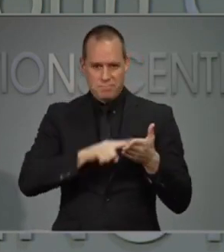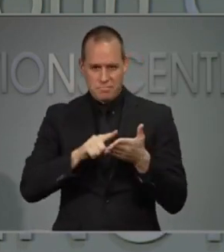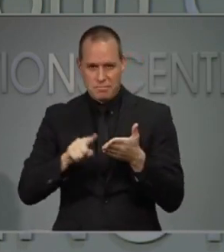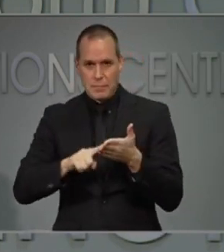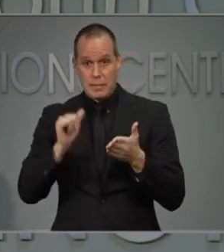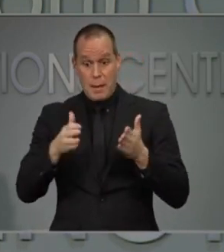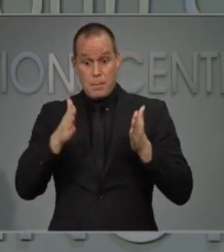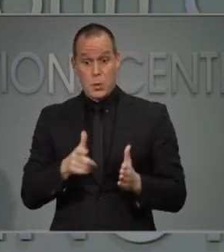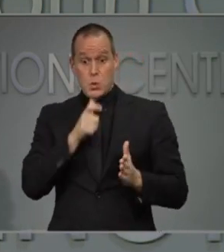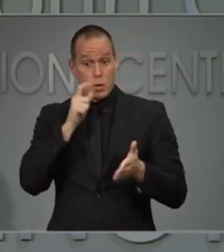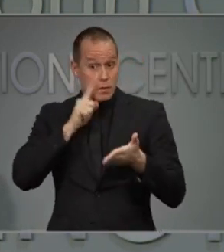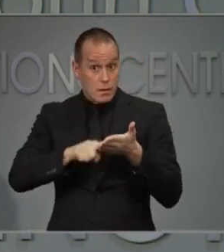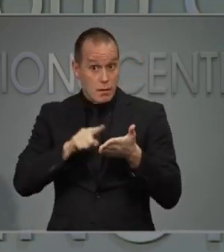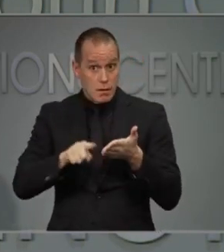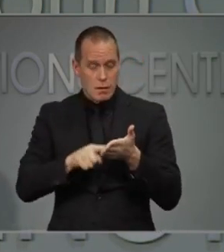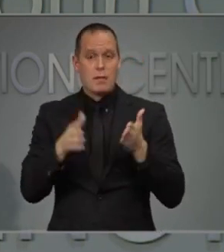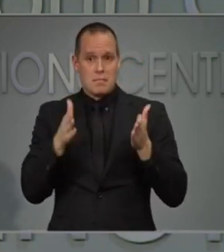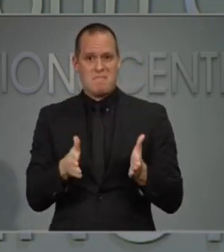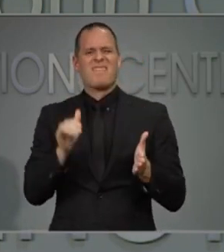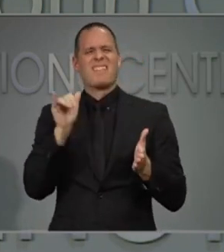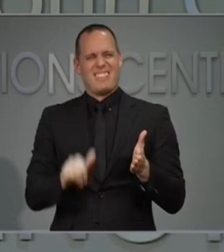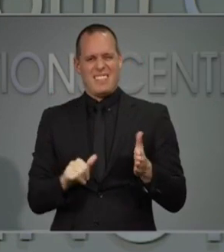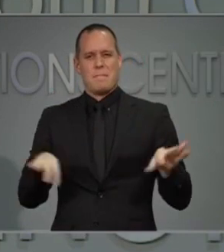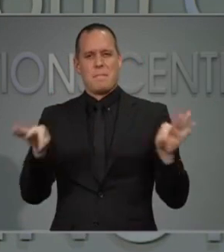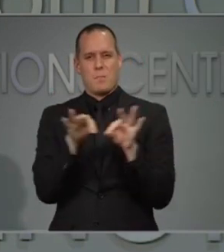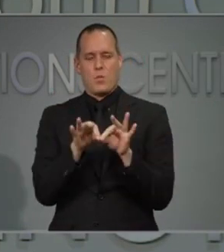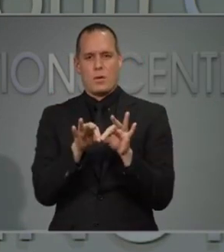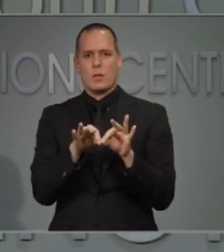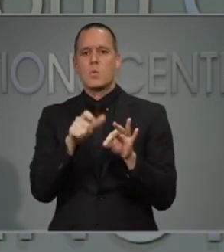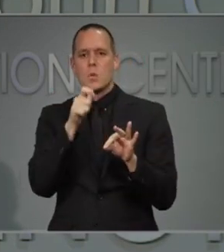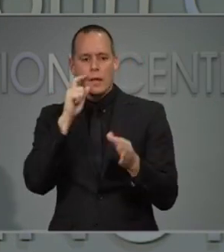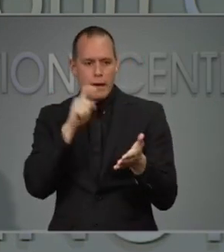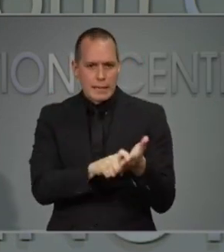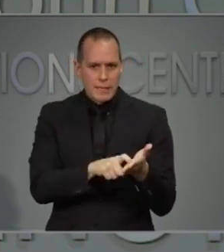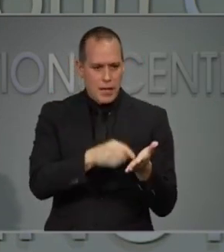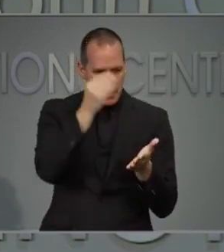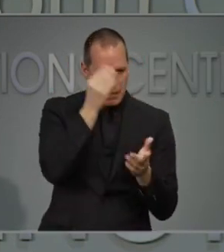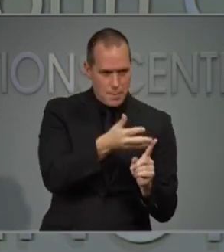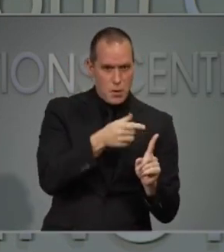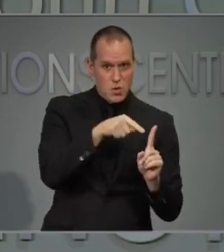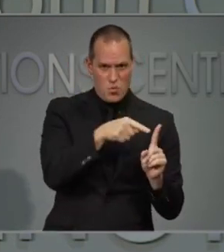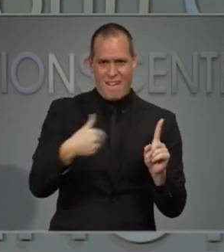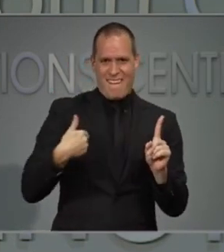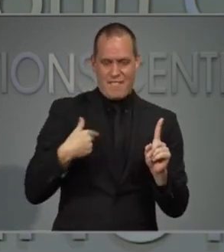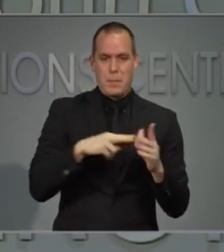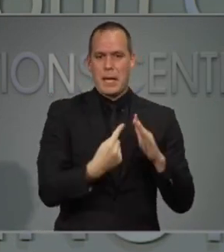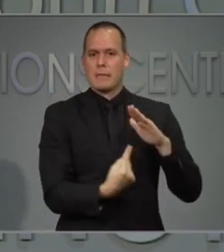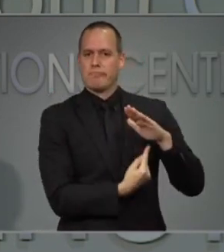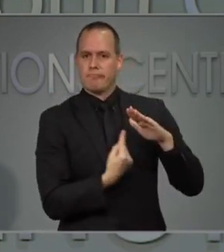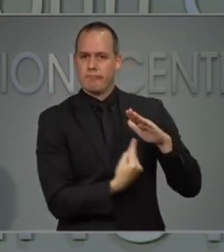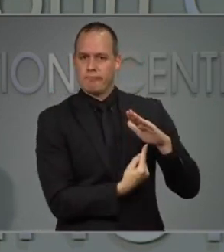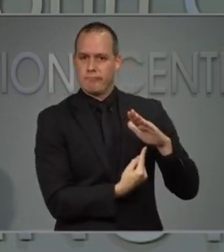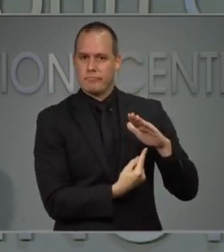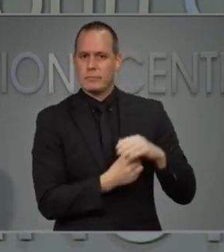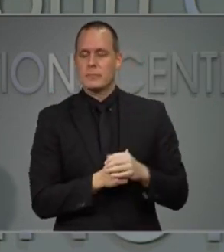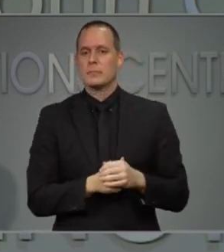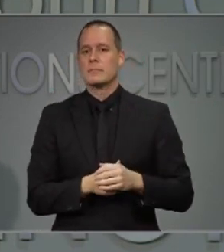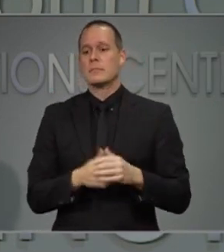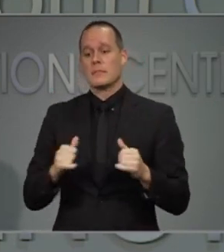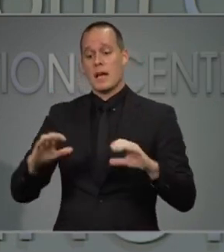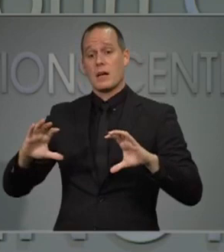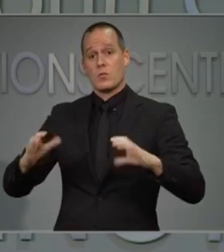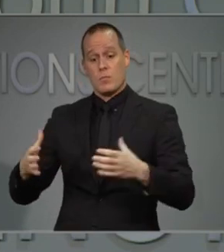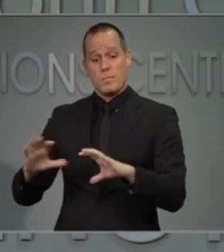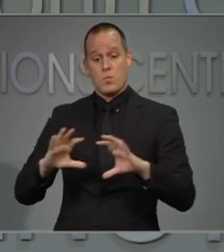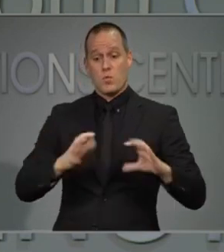step to containing and isolating those who may carry the disease. The collaborative has already started recruiting for